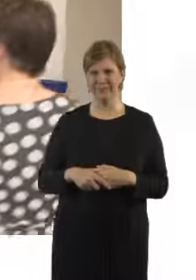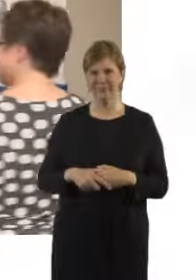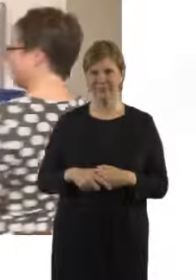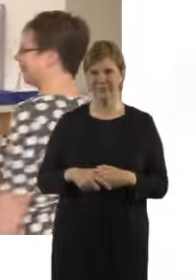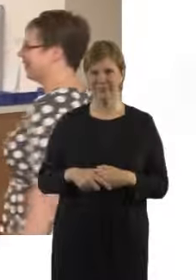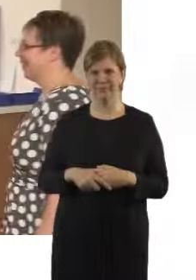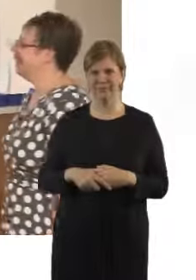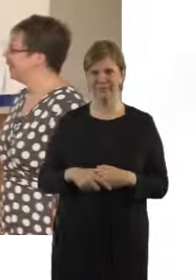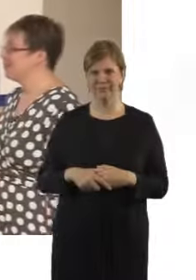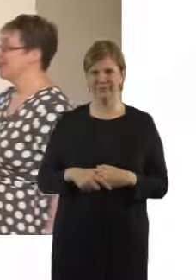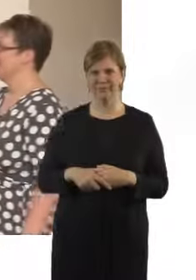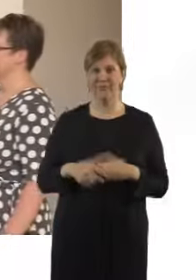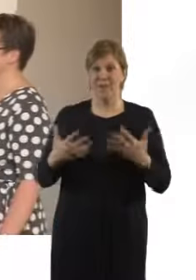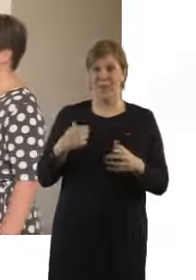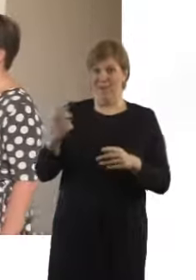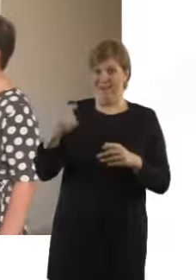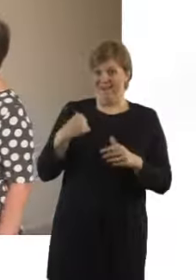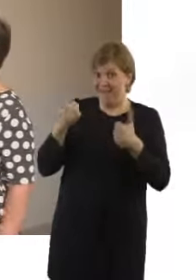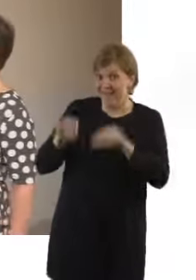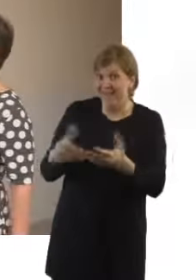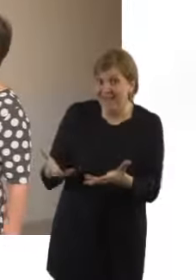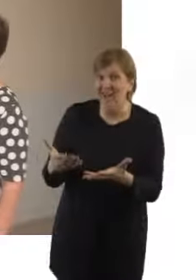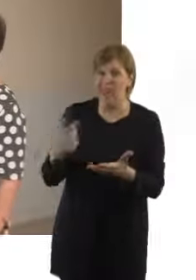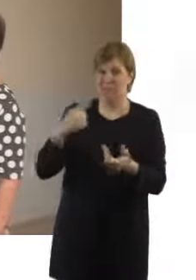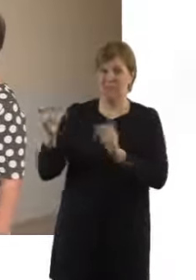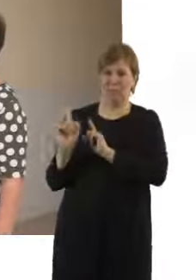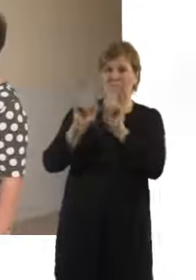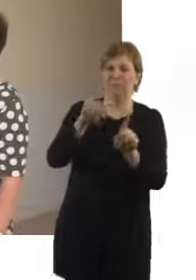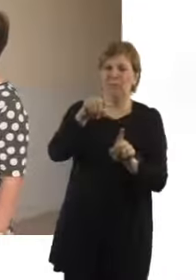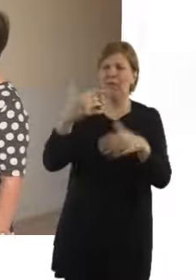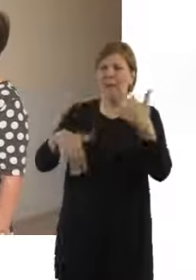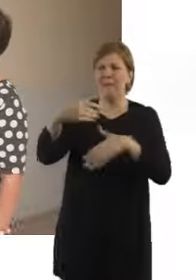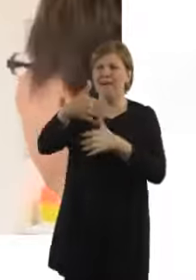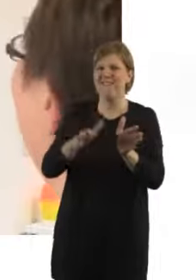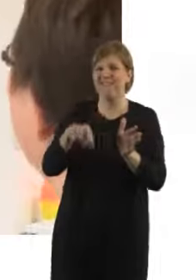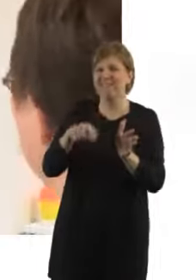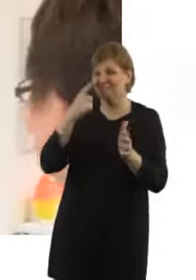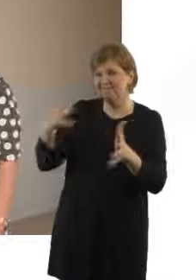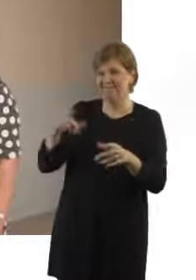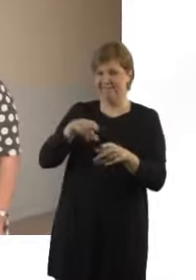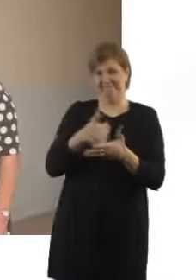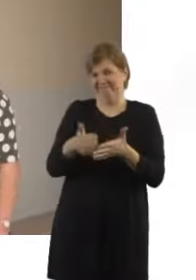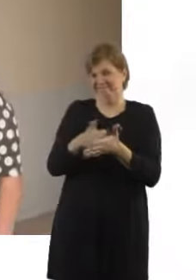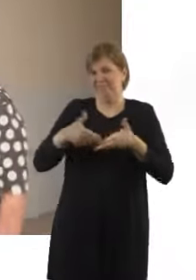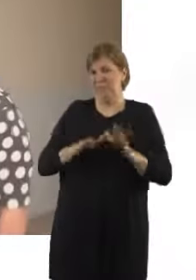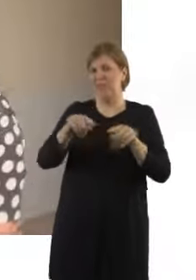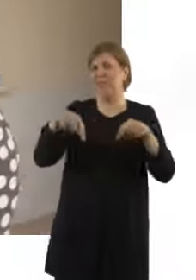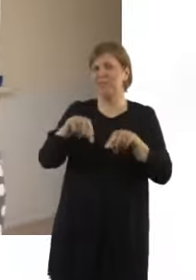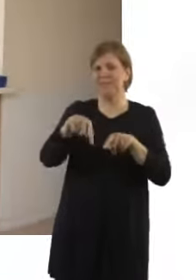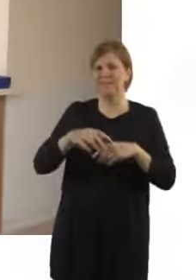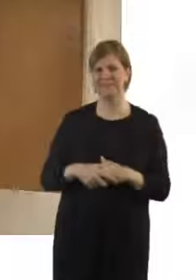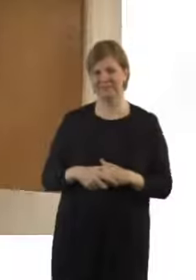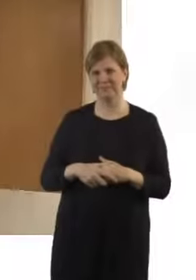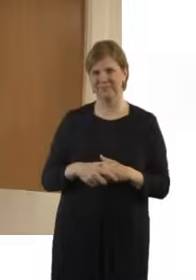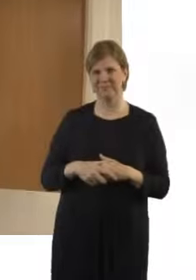Hi Sian, is that you finished now? Well now I'm going to take you to labour suite and show you a typical birthing room. That'd be great because I'm sure that's what mums will want to see.